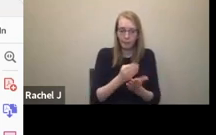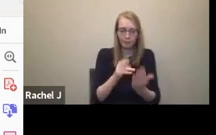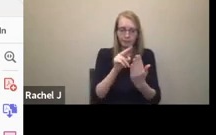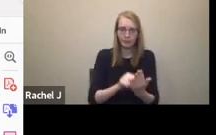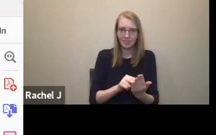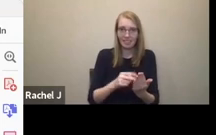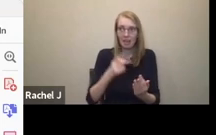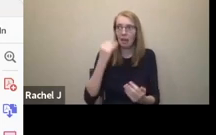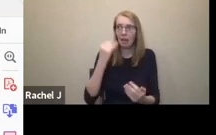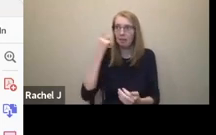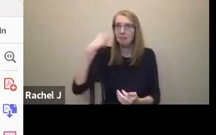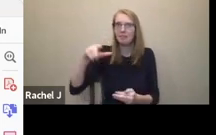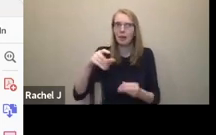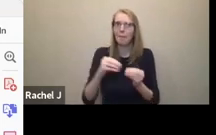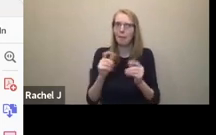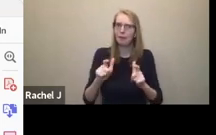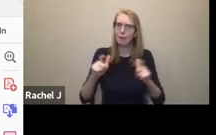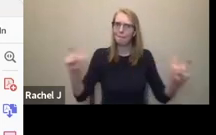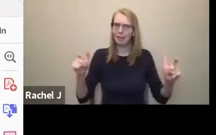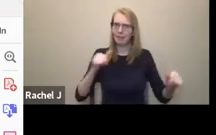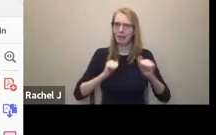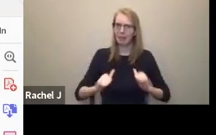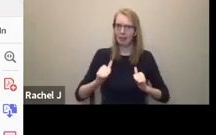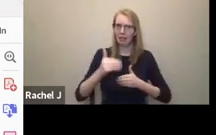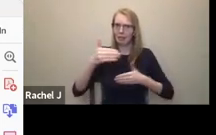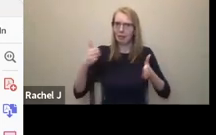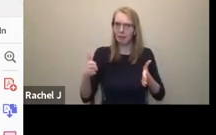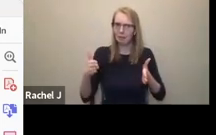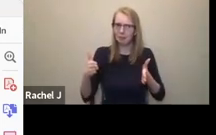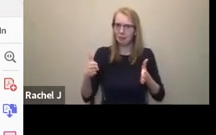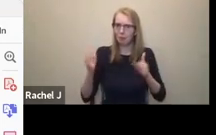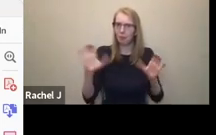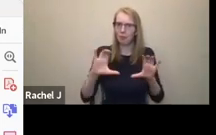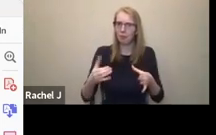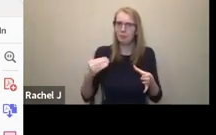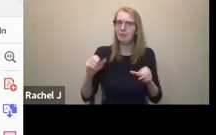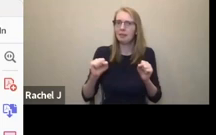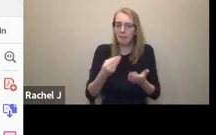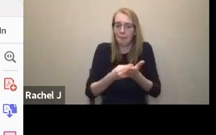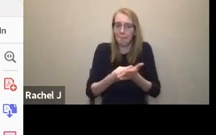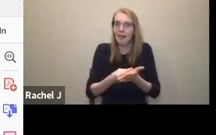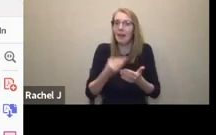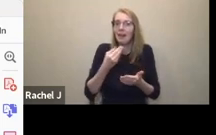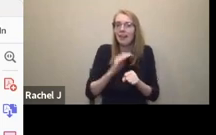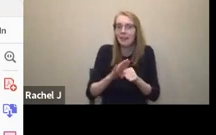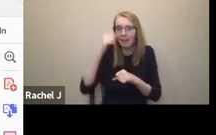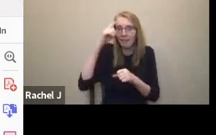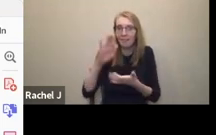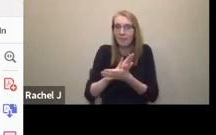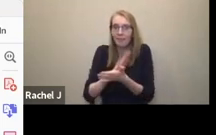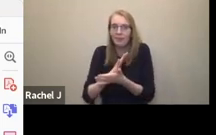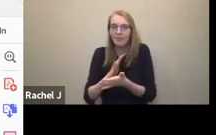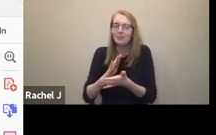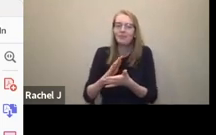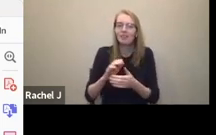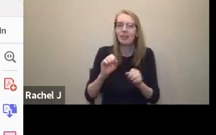budgets to do. So here's some print guidelines for the blind, use large print, use high contrast, avoid italics, and